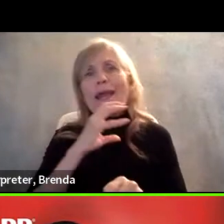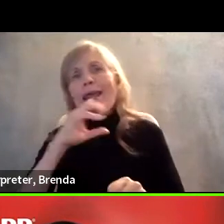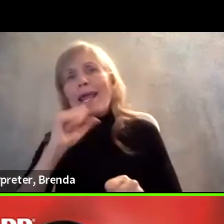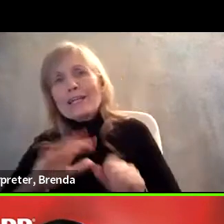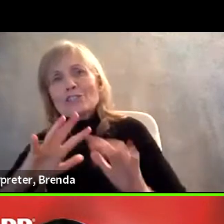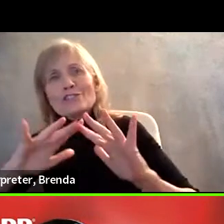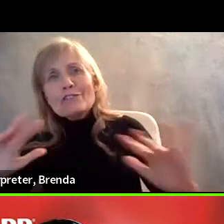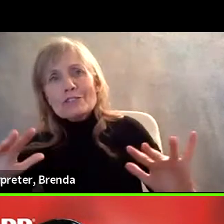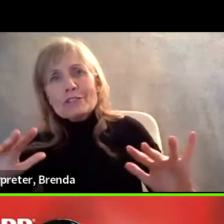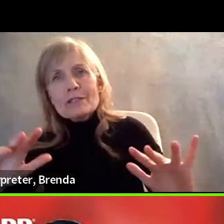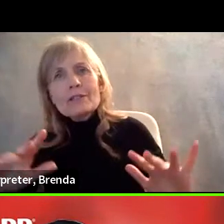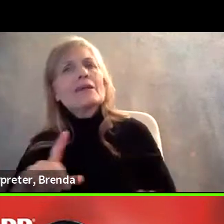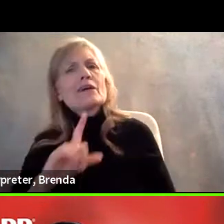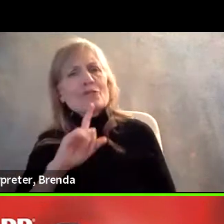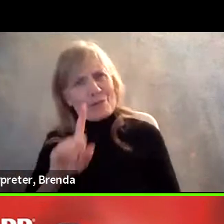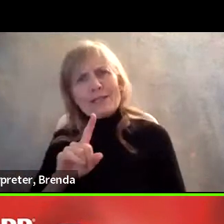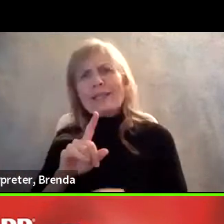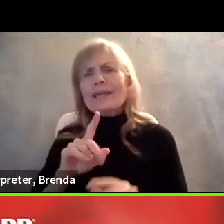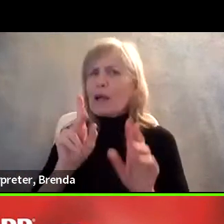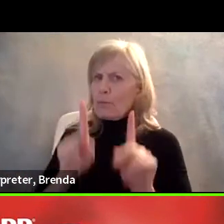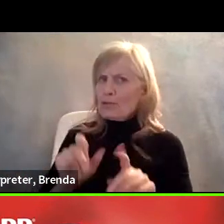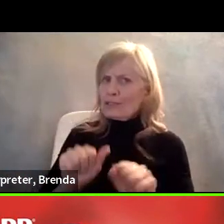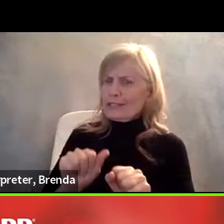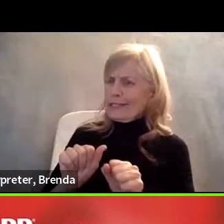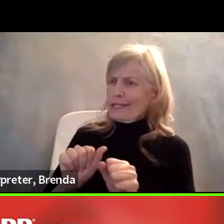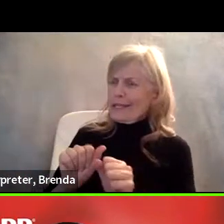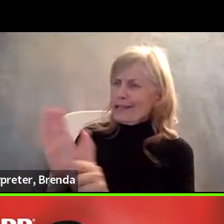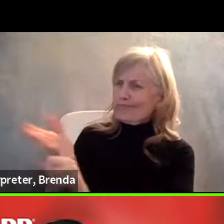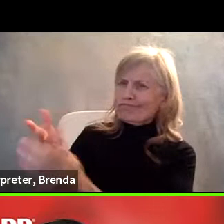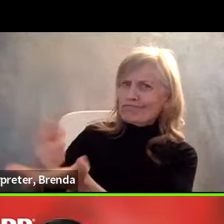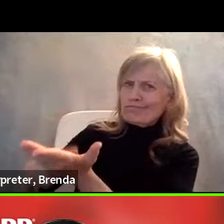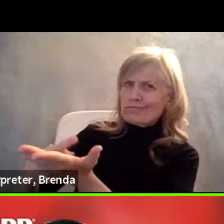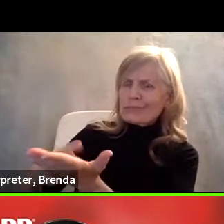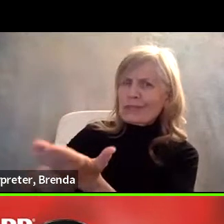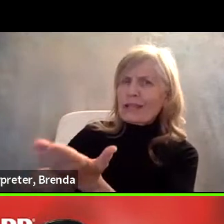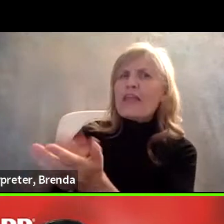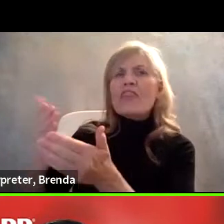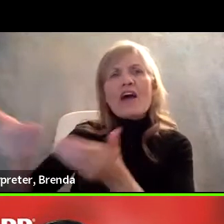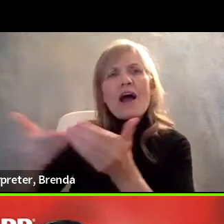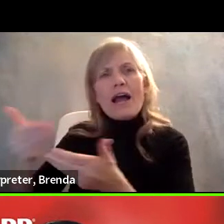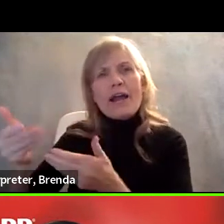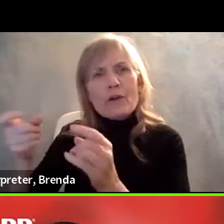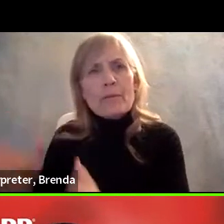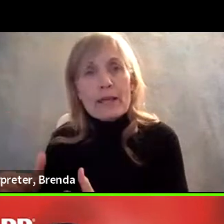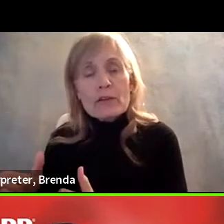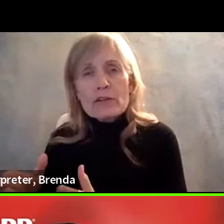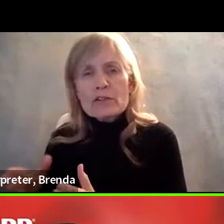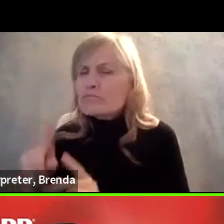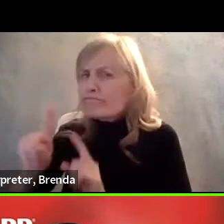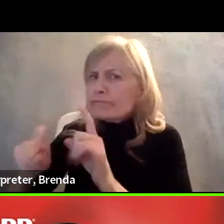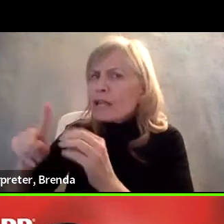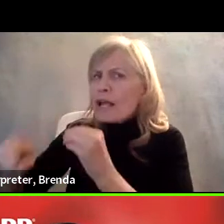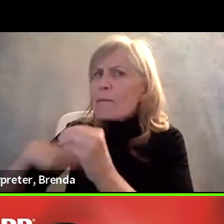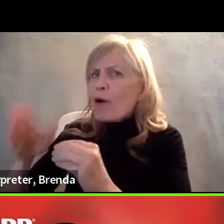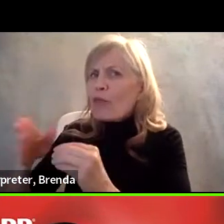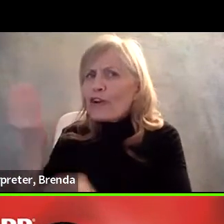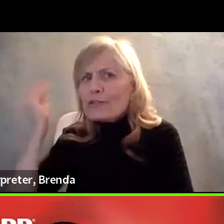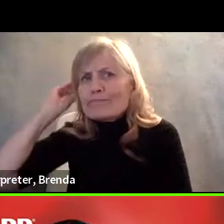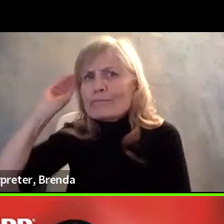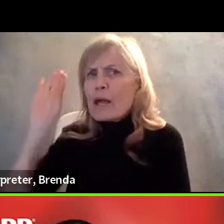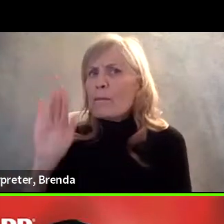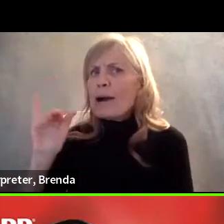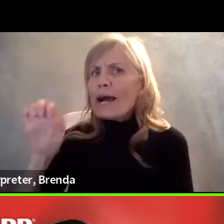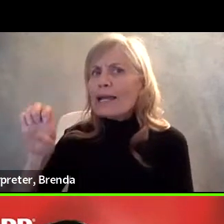you can really encourage your hiring managers to check their own assumptions. Um, do they have any unconscious biases? It's, ageism is one of the